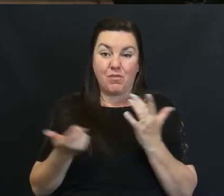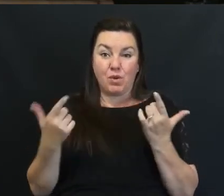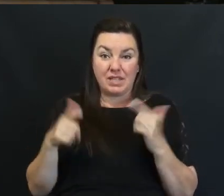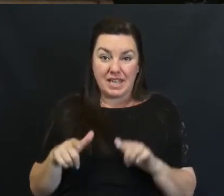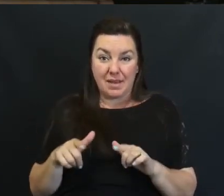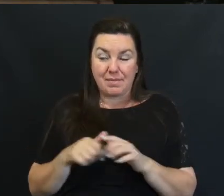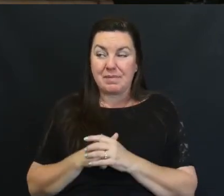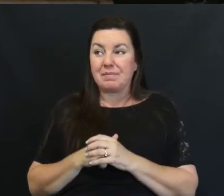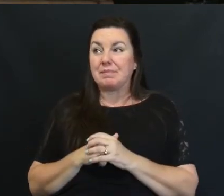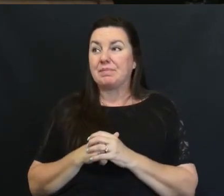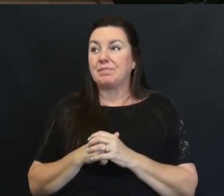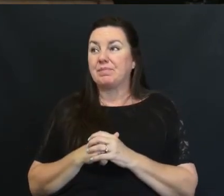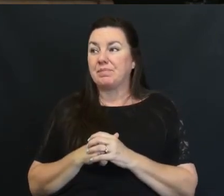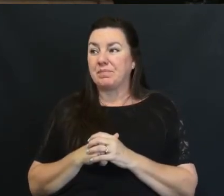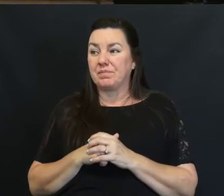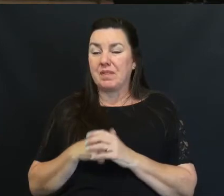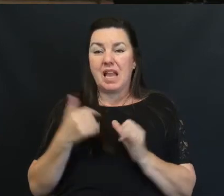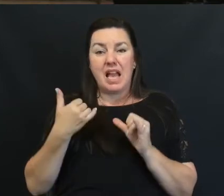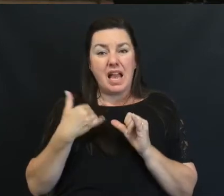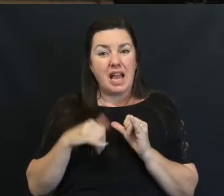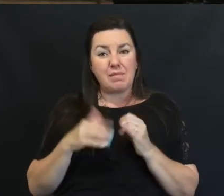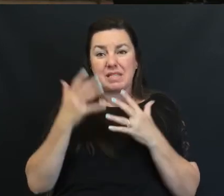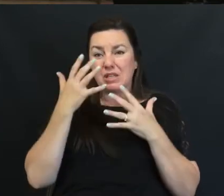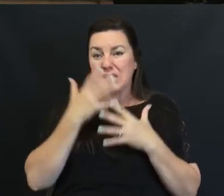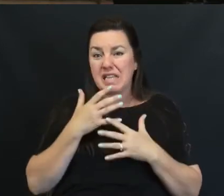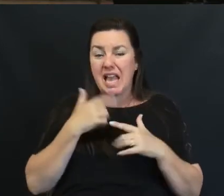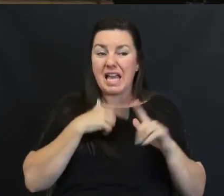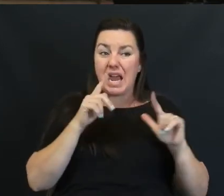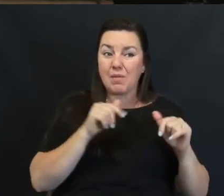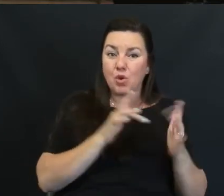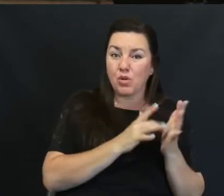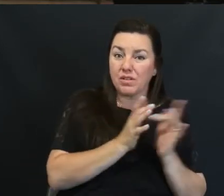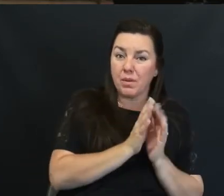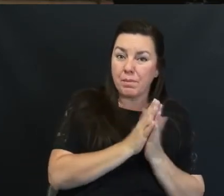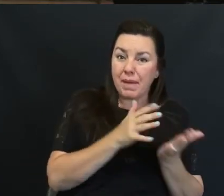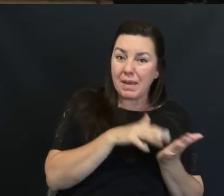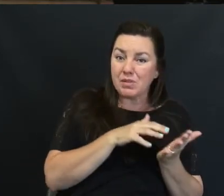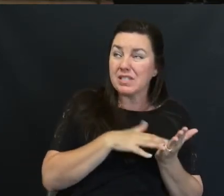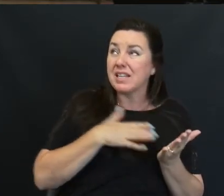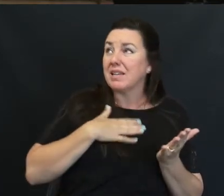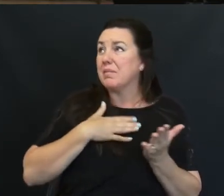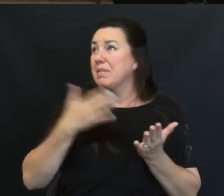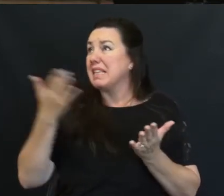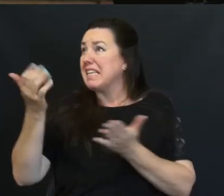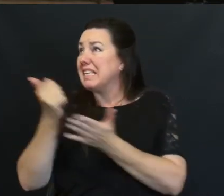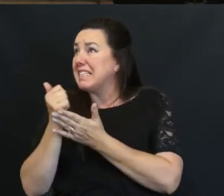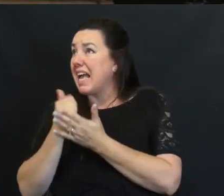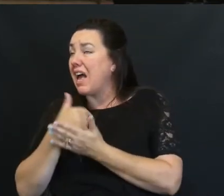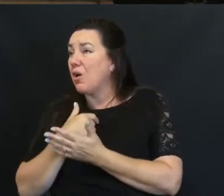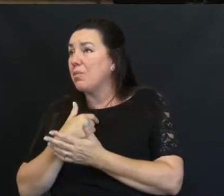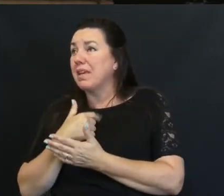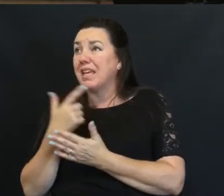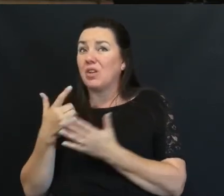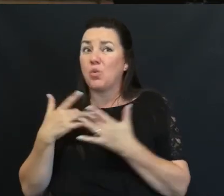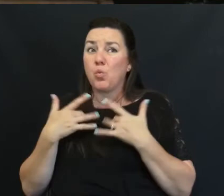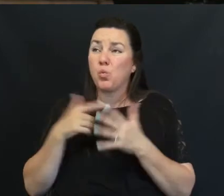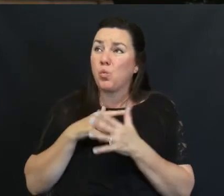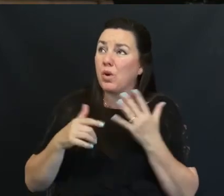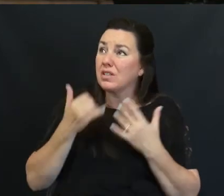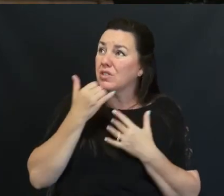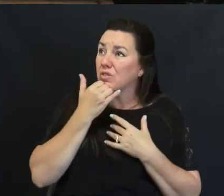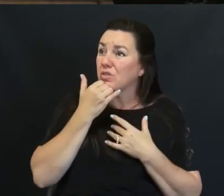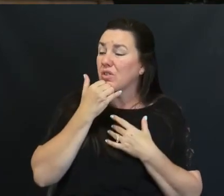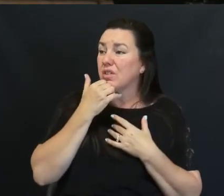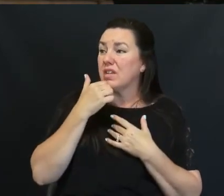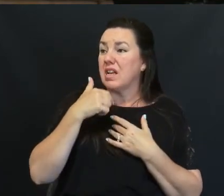So I'm Still very sad I'm going to Bible study I'm praying to God Please help me Get through This You know What is Going on And